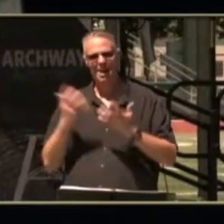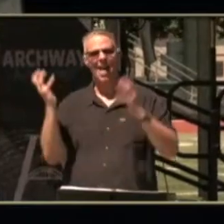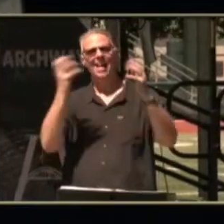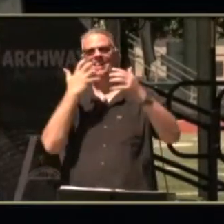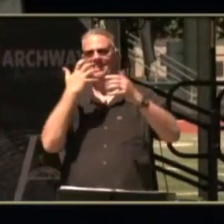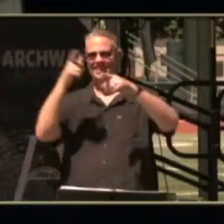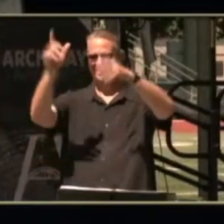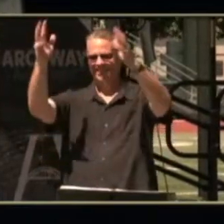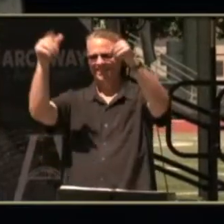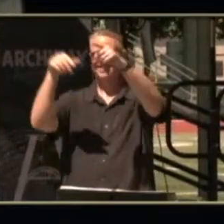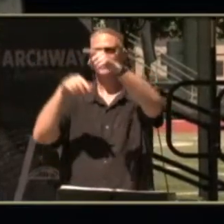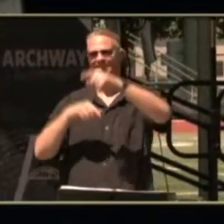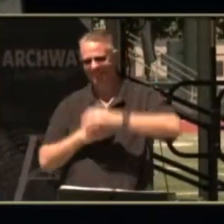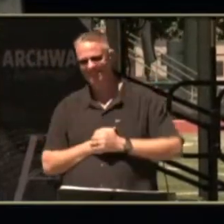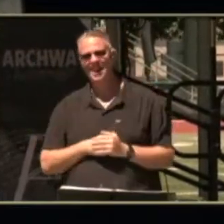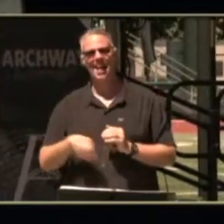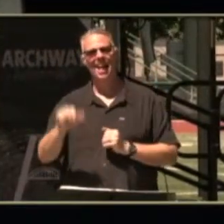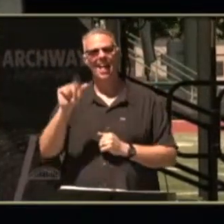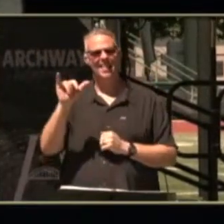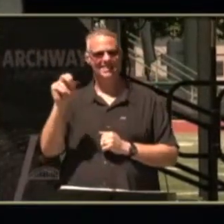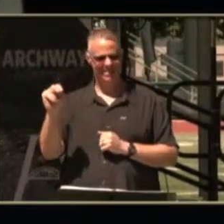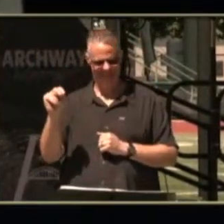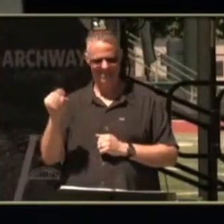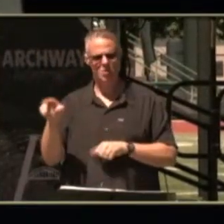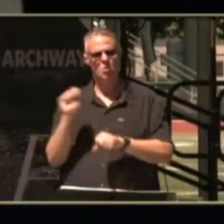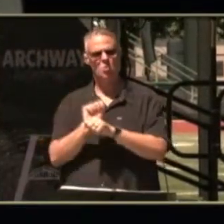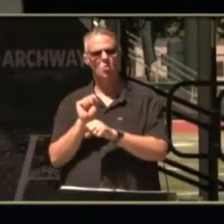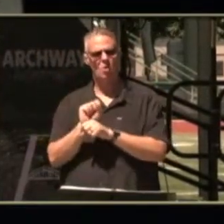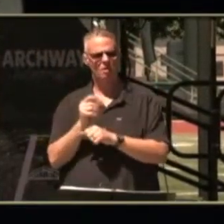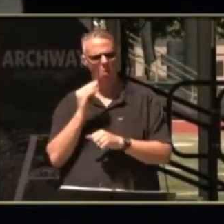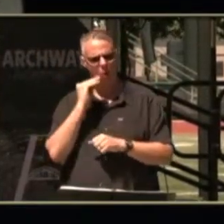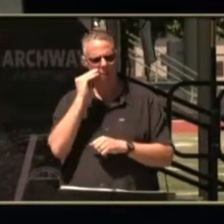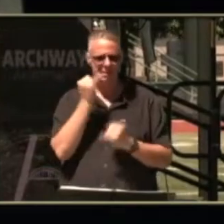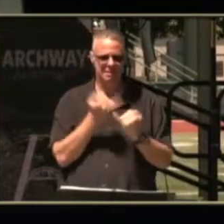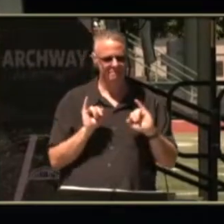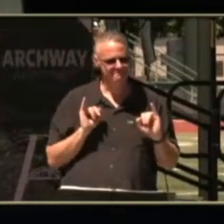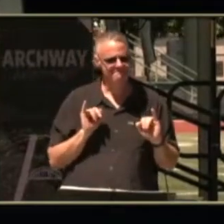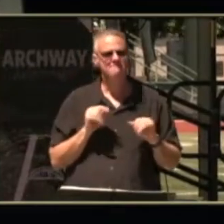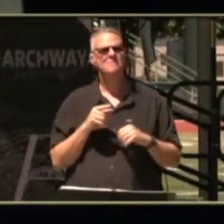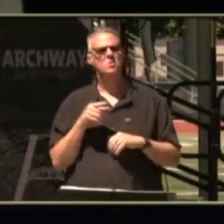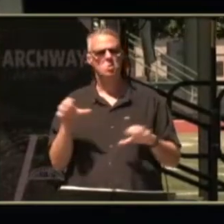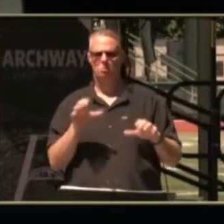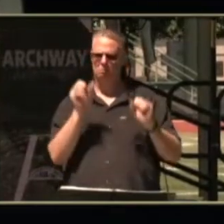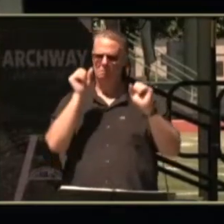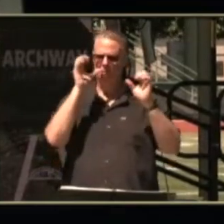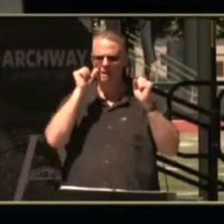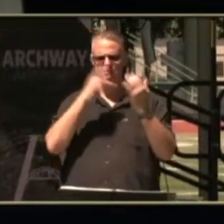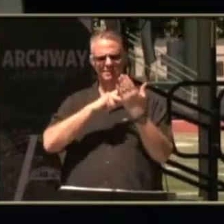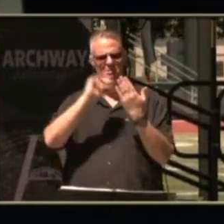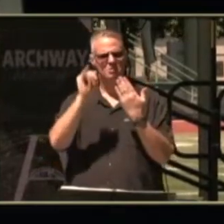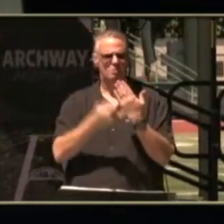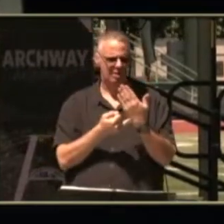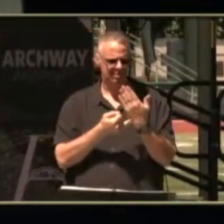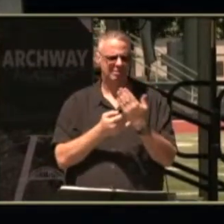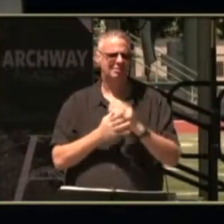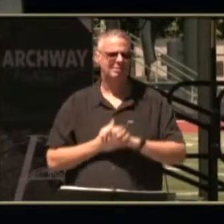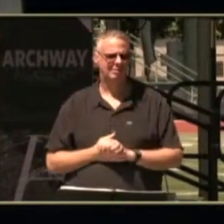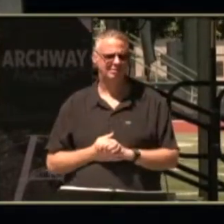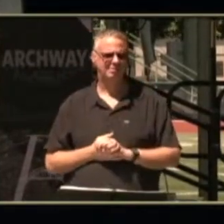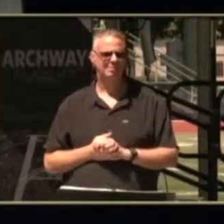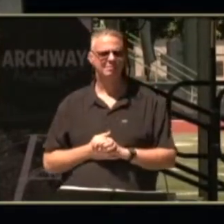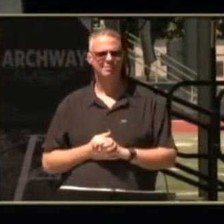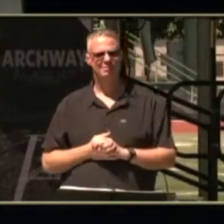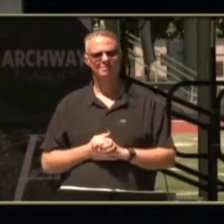suad allison's been working independently at home and she's been doing some amazing projects there uh